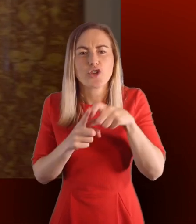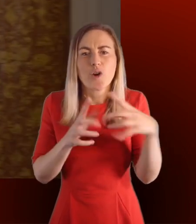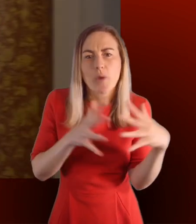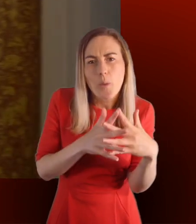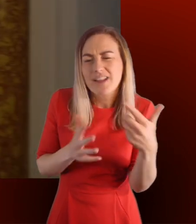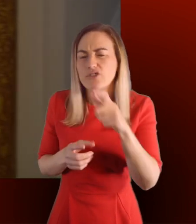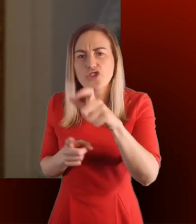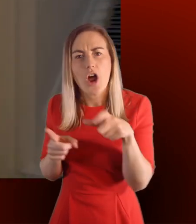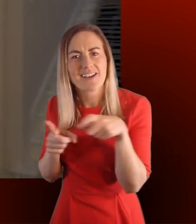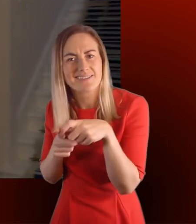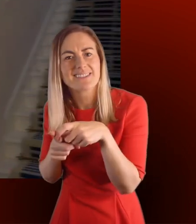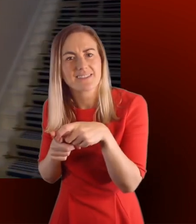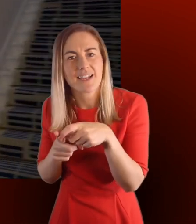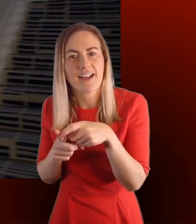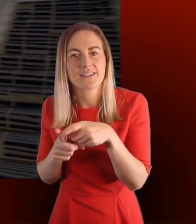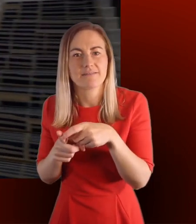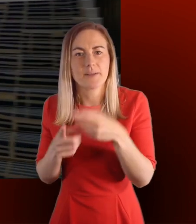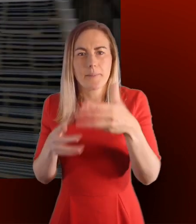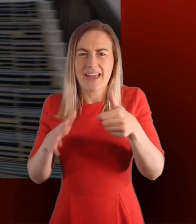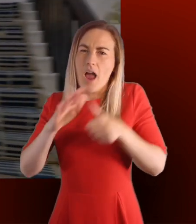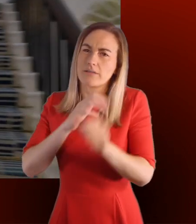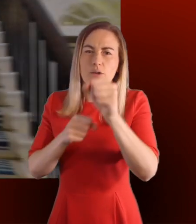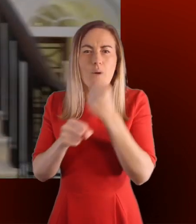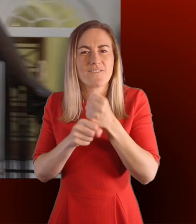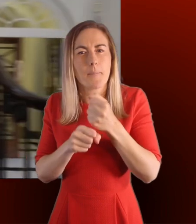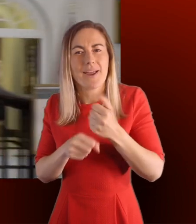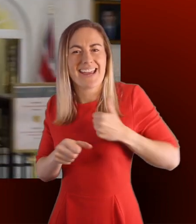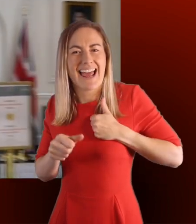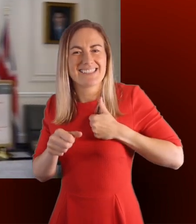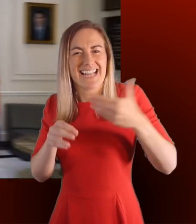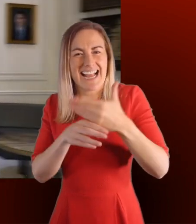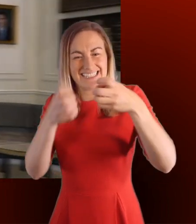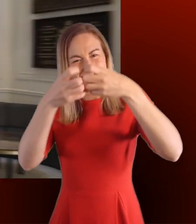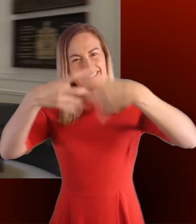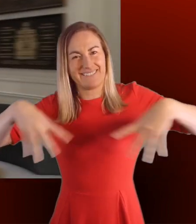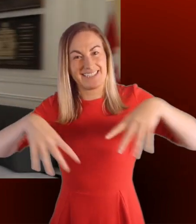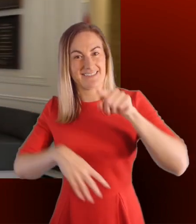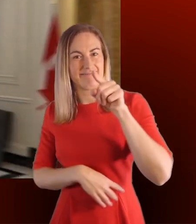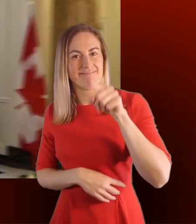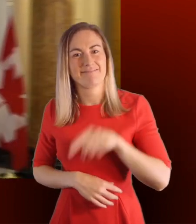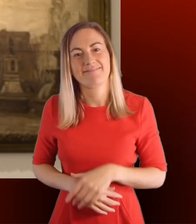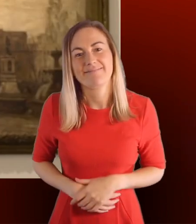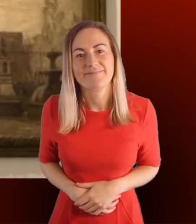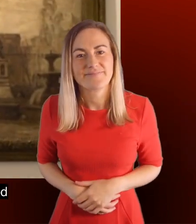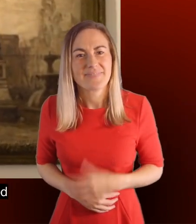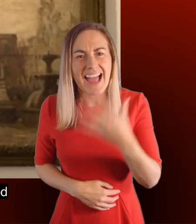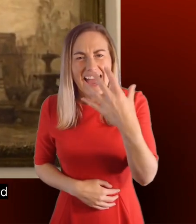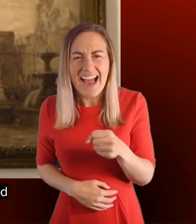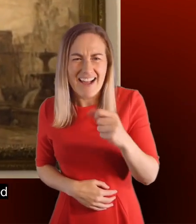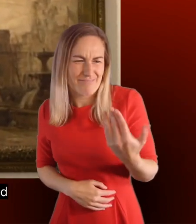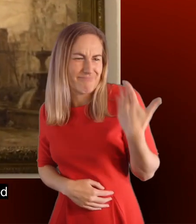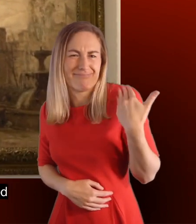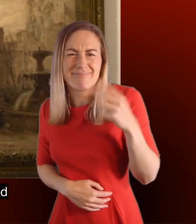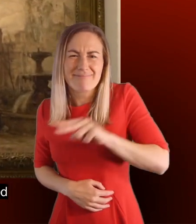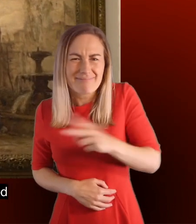and Charles Dickens with the mandate to unify the Government of Canada's activities in the UK under one roof. Back then